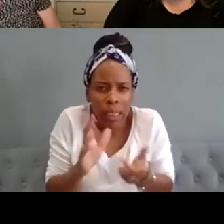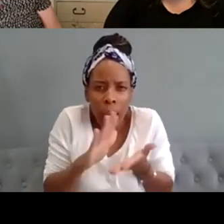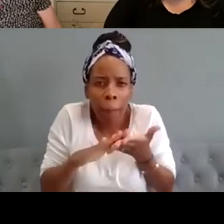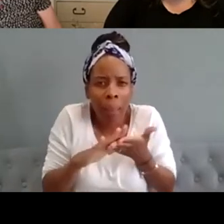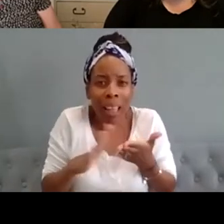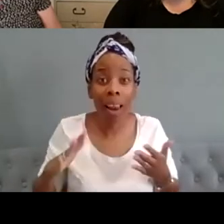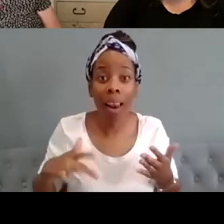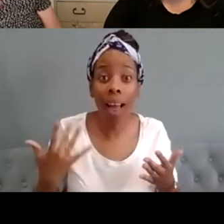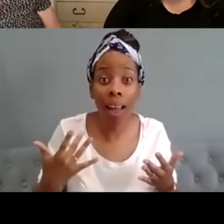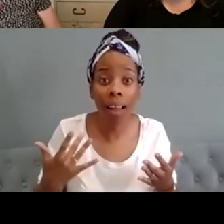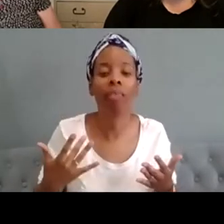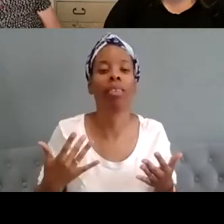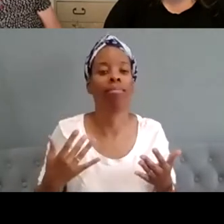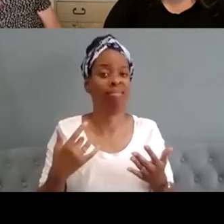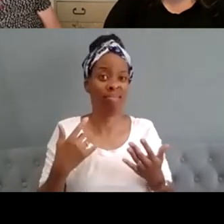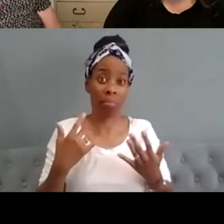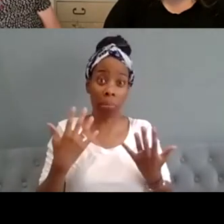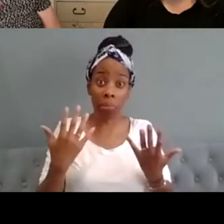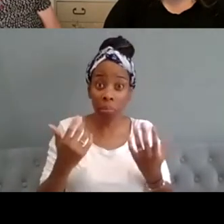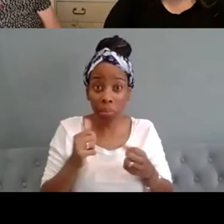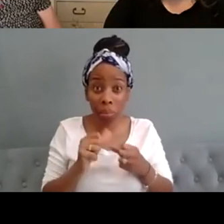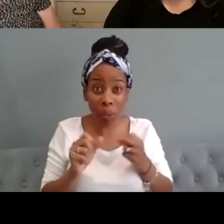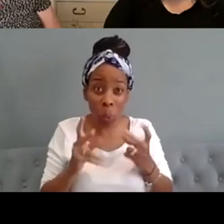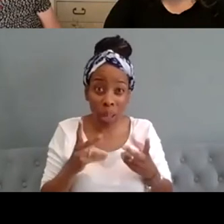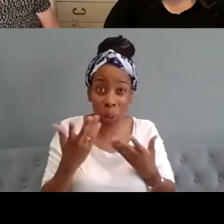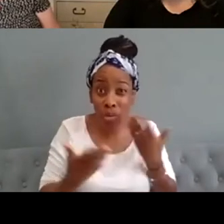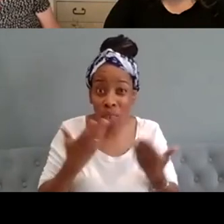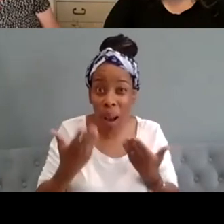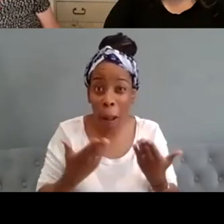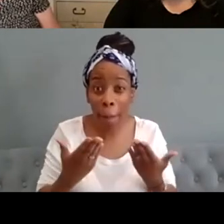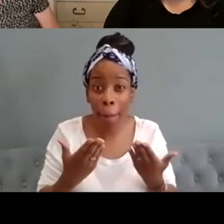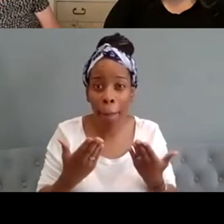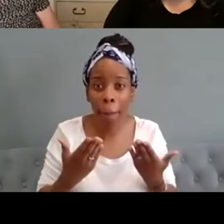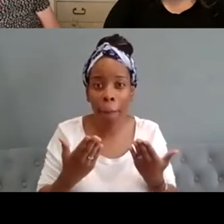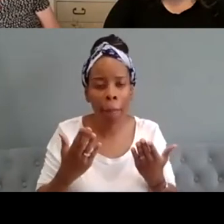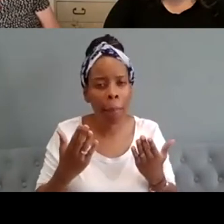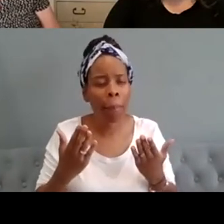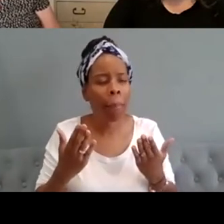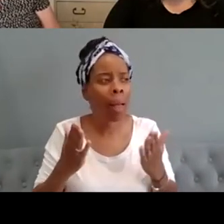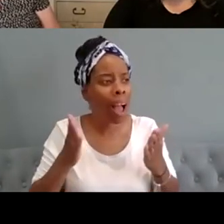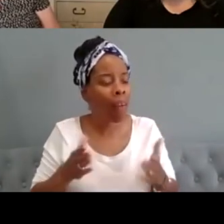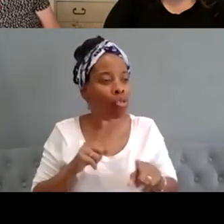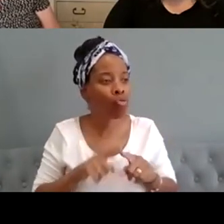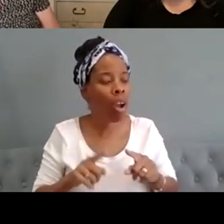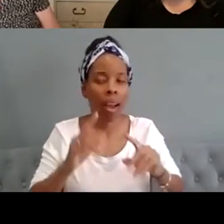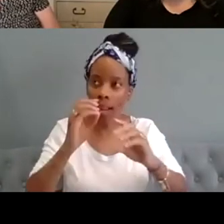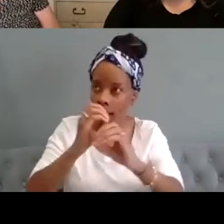to i suppose it's a good way to describe it so it's good to be able to make sense of it in that sense